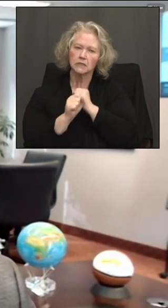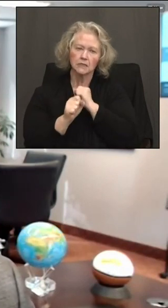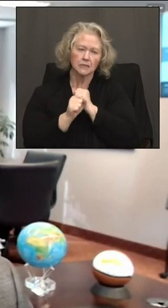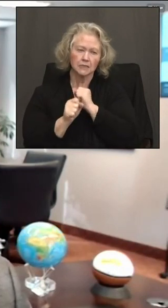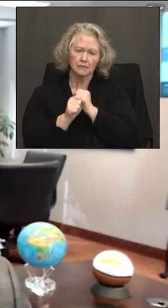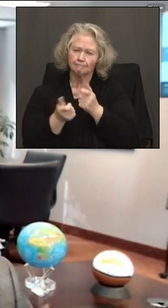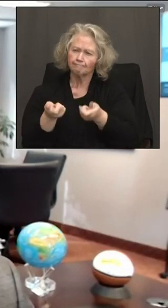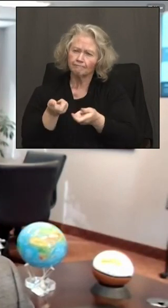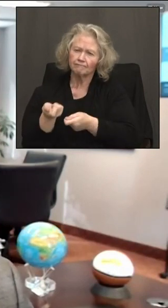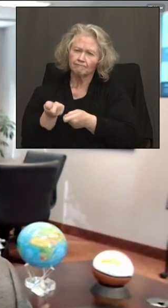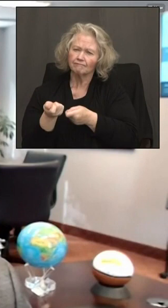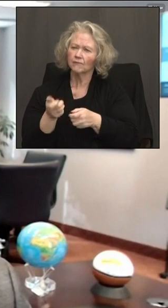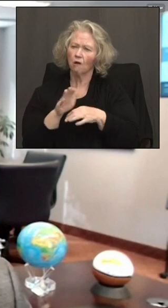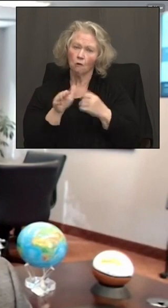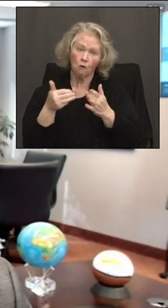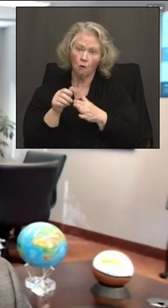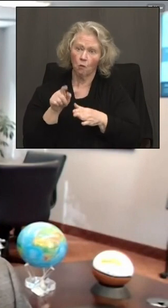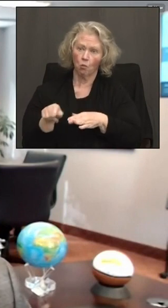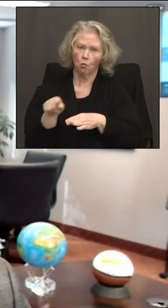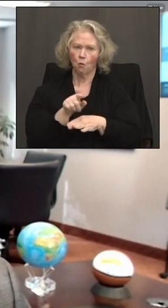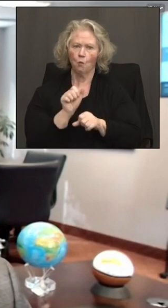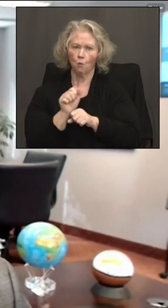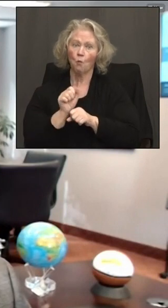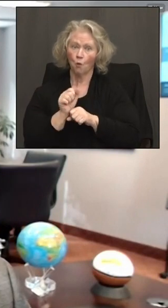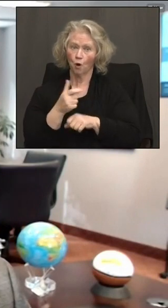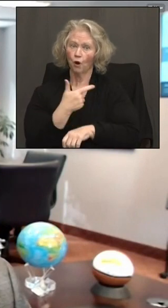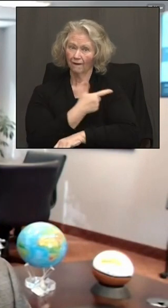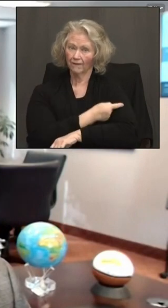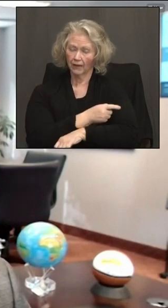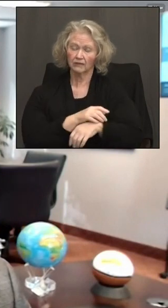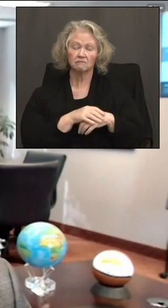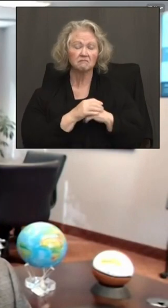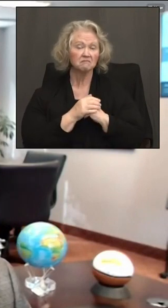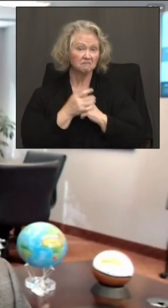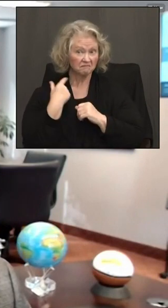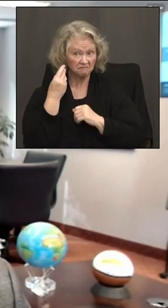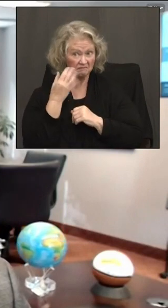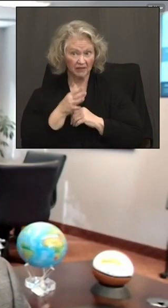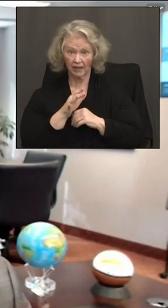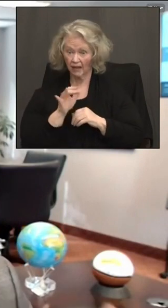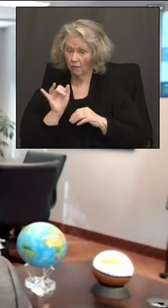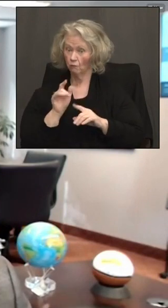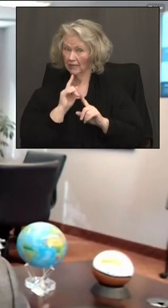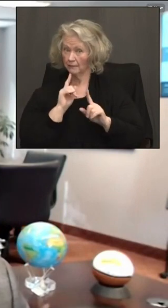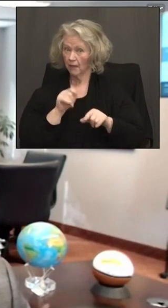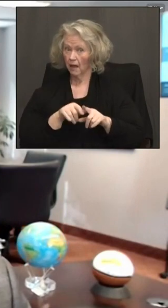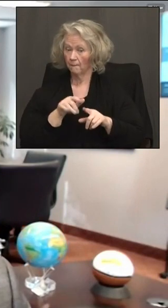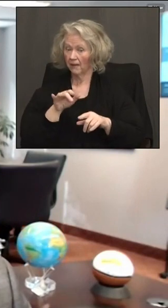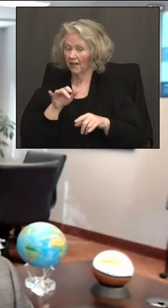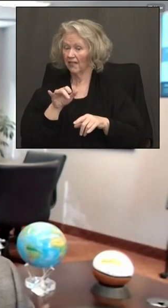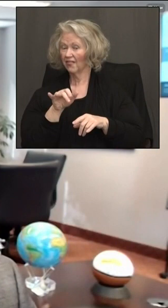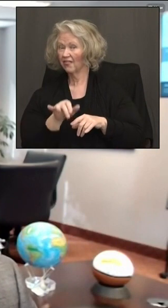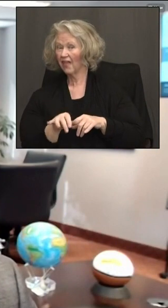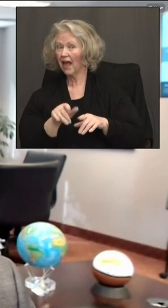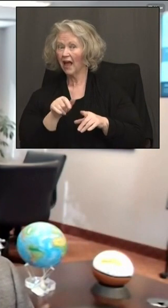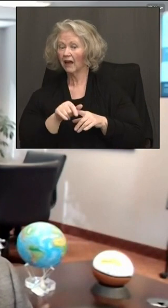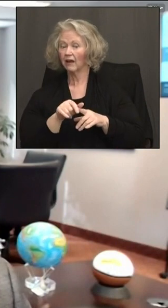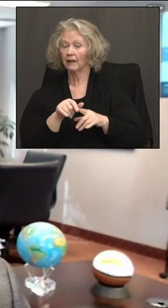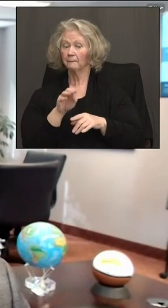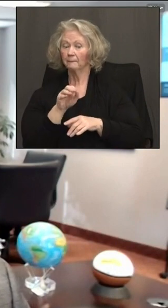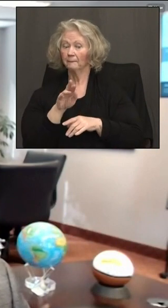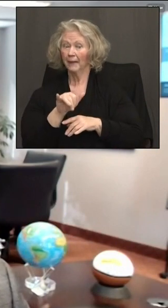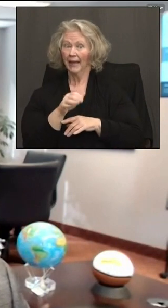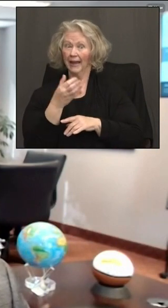,000 employees vaccinated. And I can tell you, Governor, the response to the May 19th full reopening that you announced on Monday, people